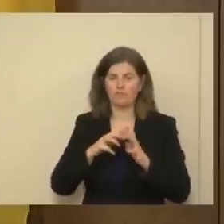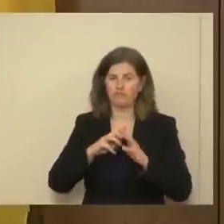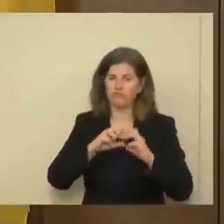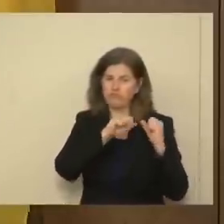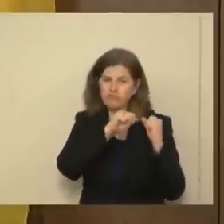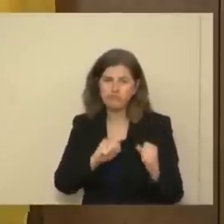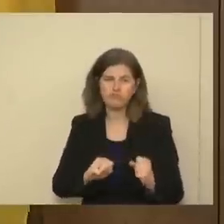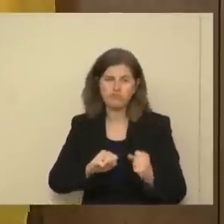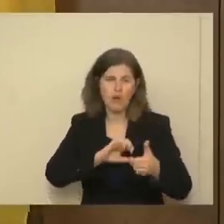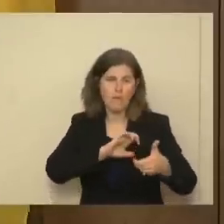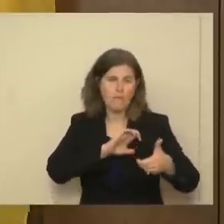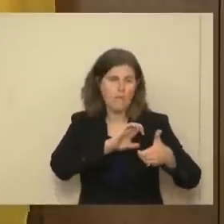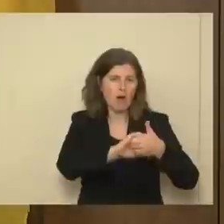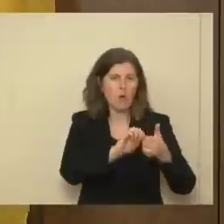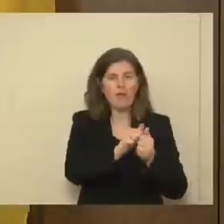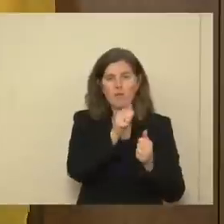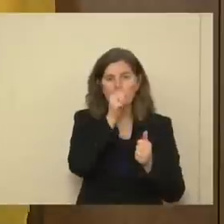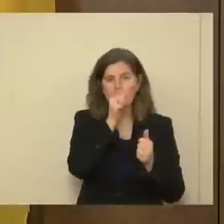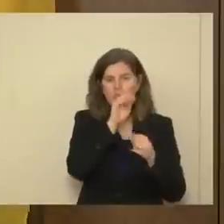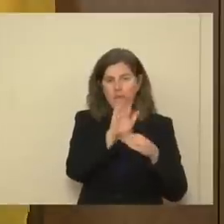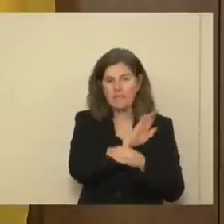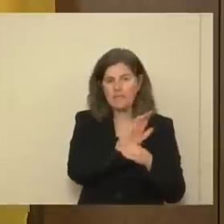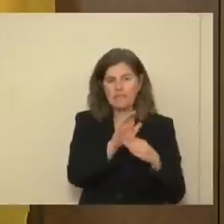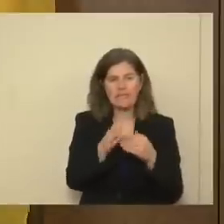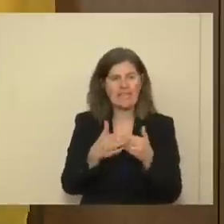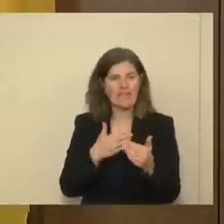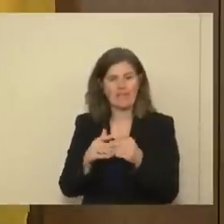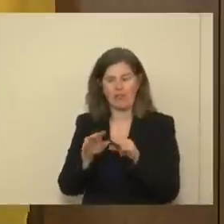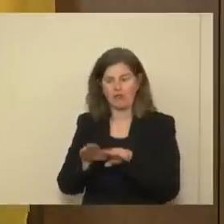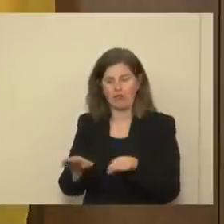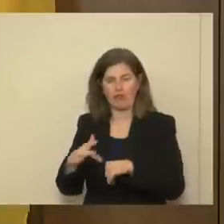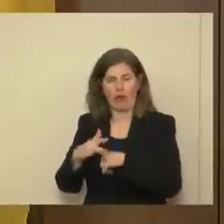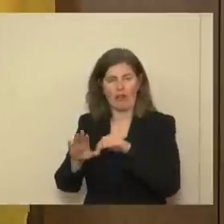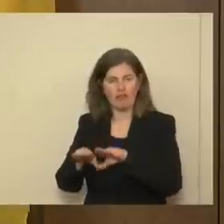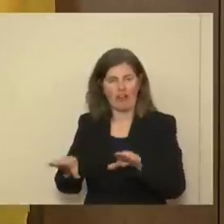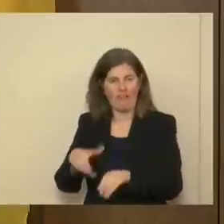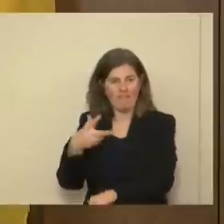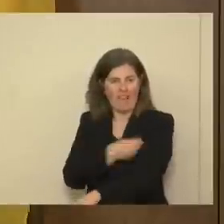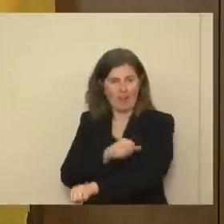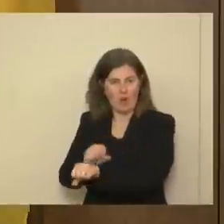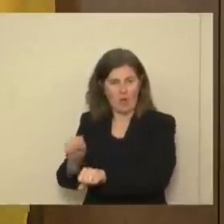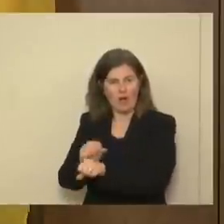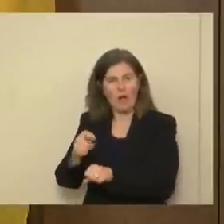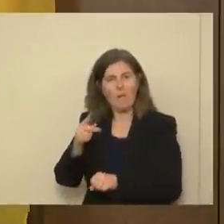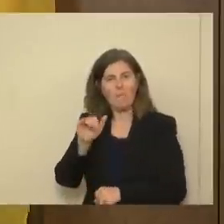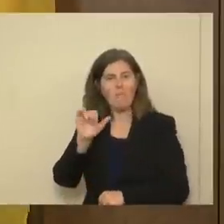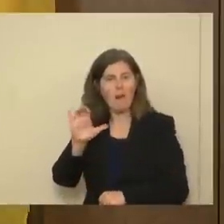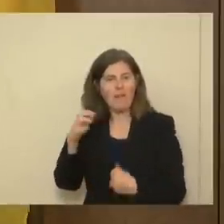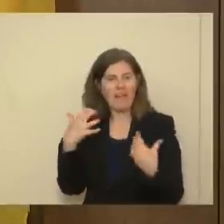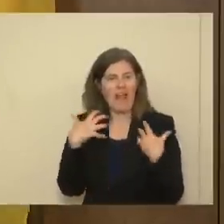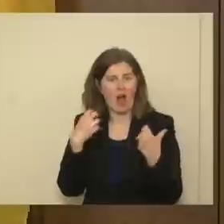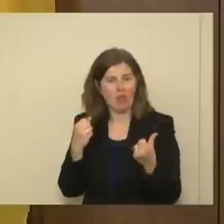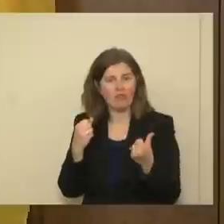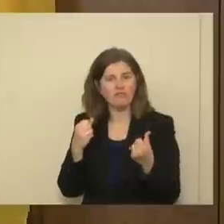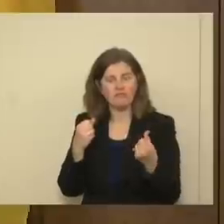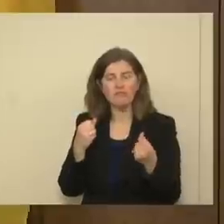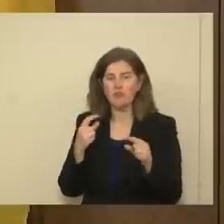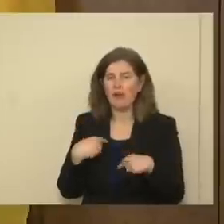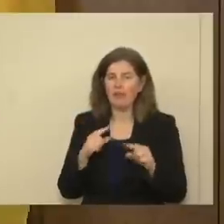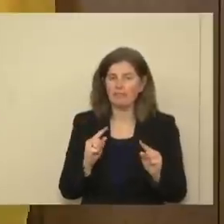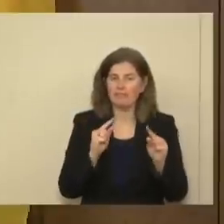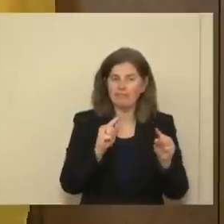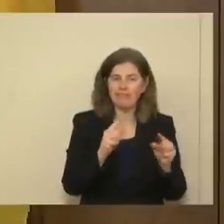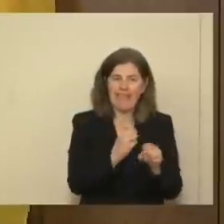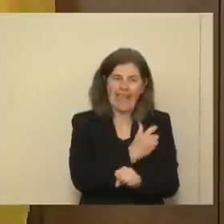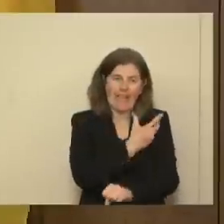partnership with private sector folks, so even in our childhood vaccination efforts, right, public health is a place where you can